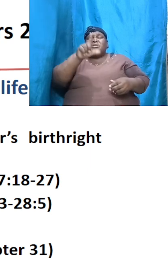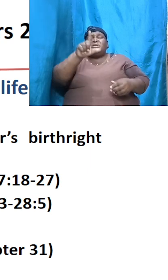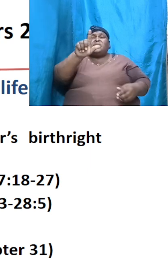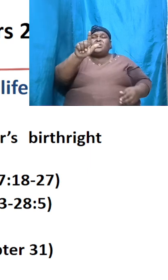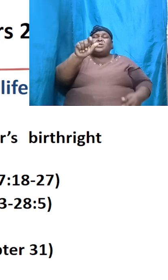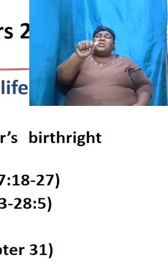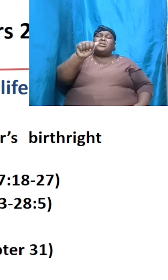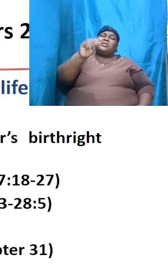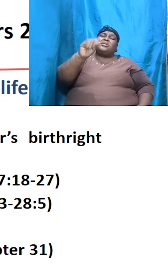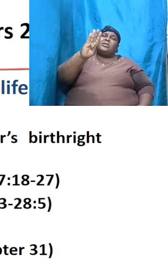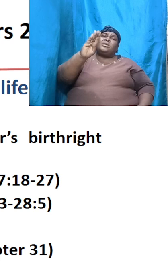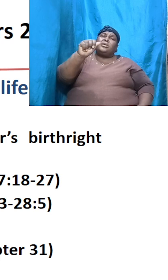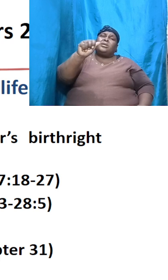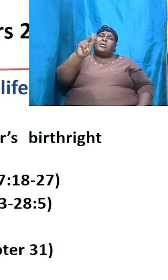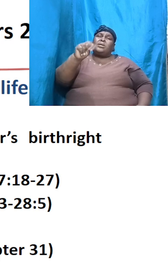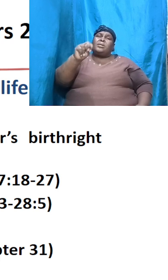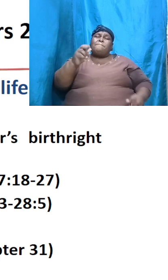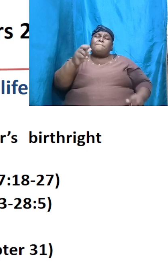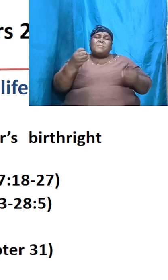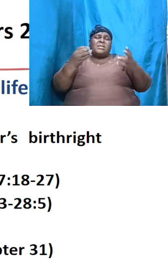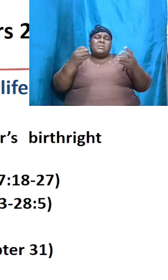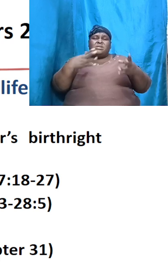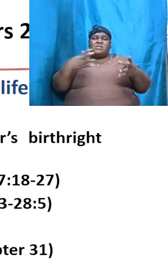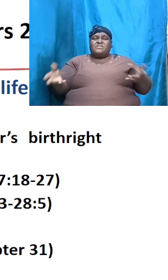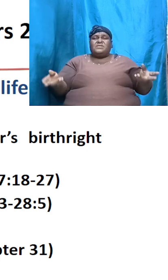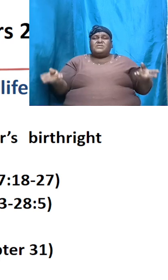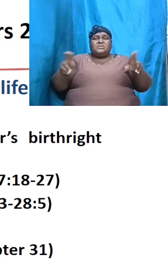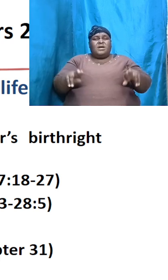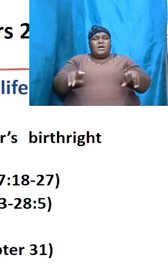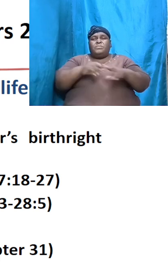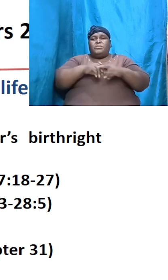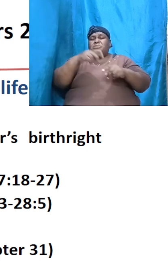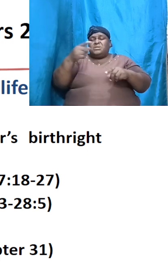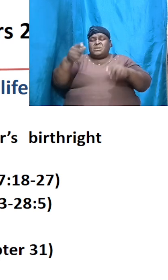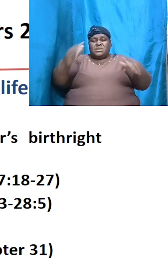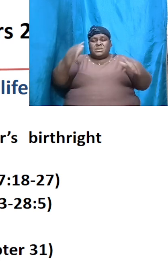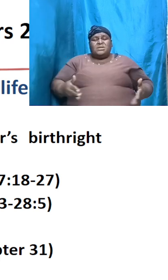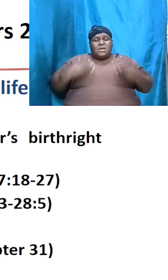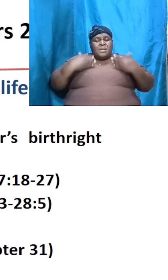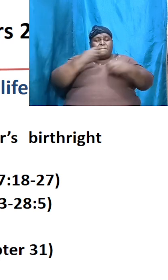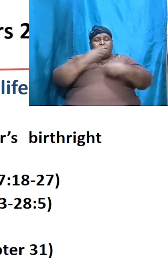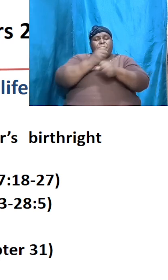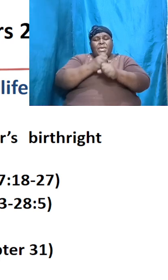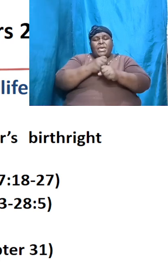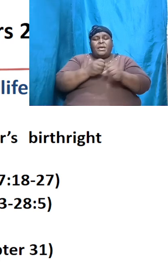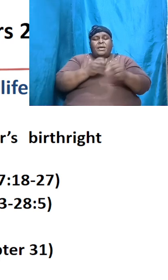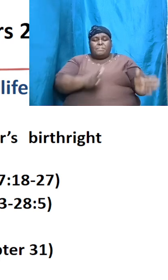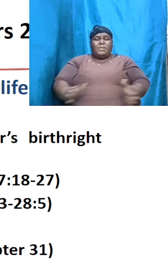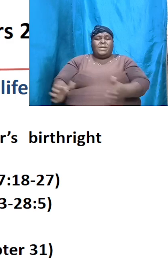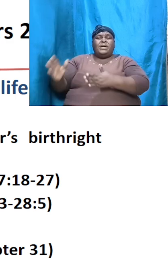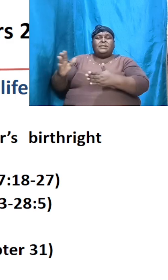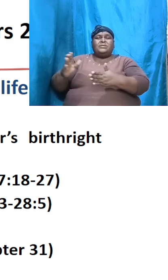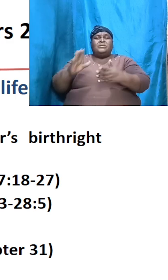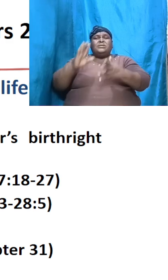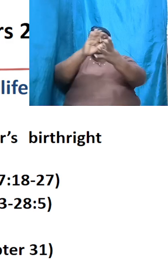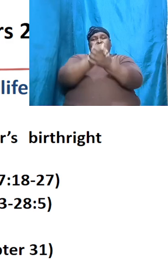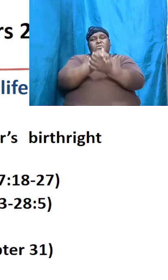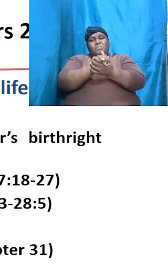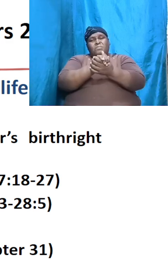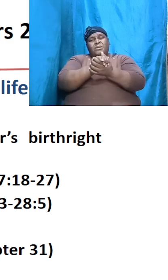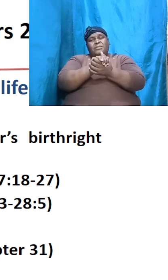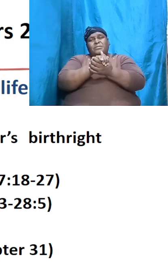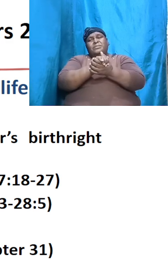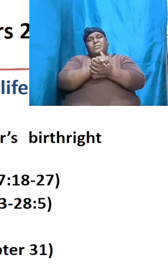lots of things started to happen in his life because he made plans to marry his